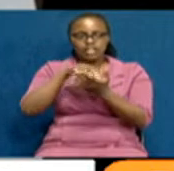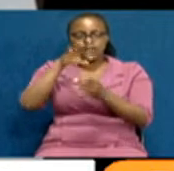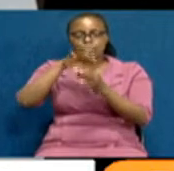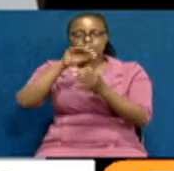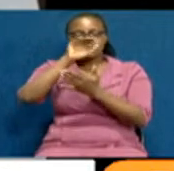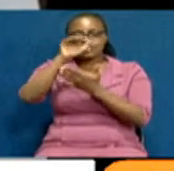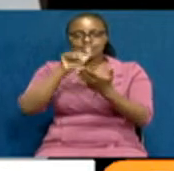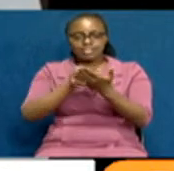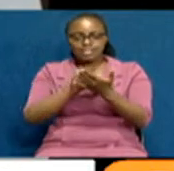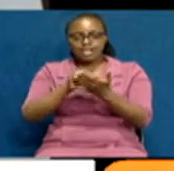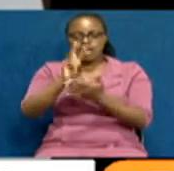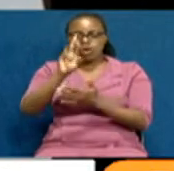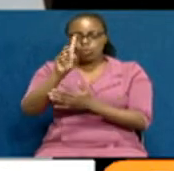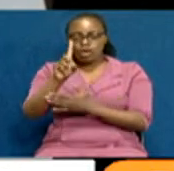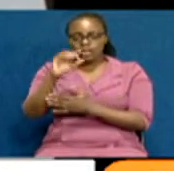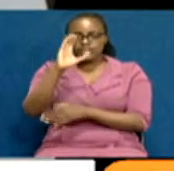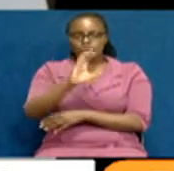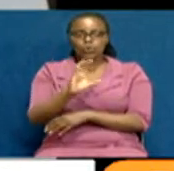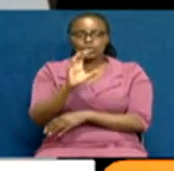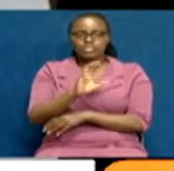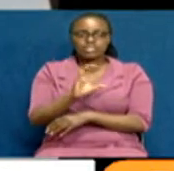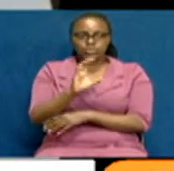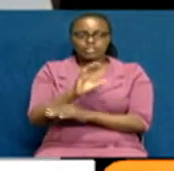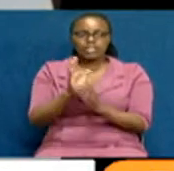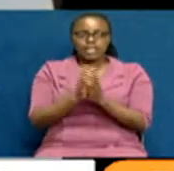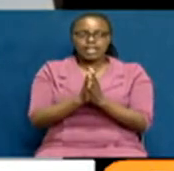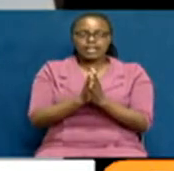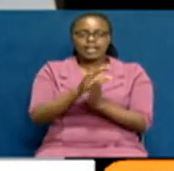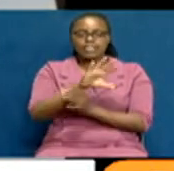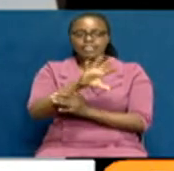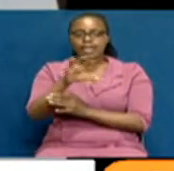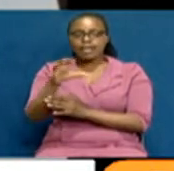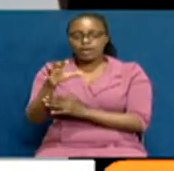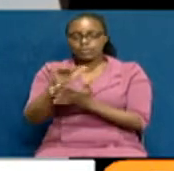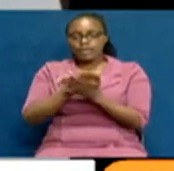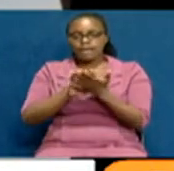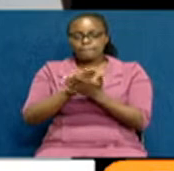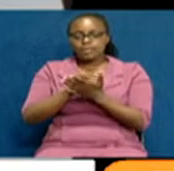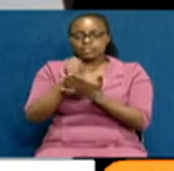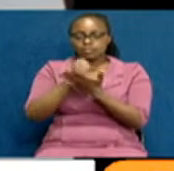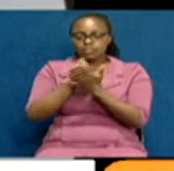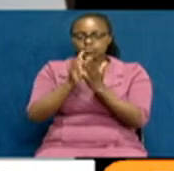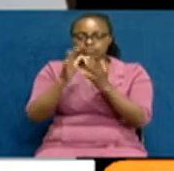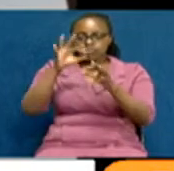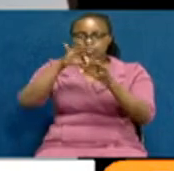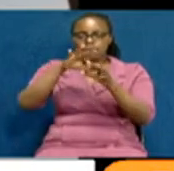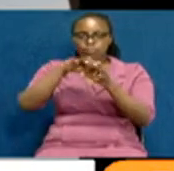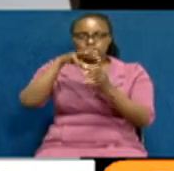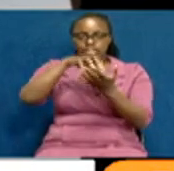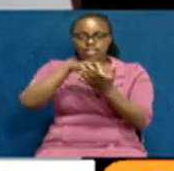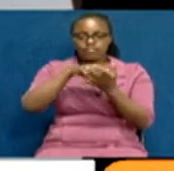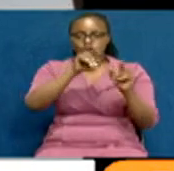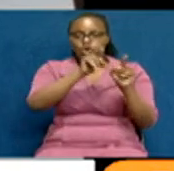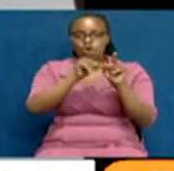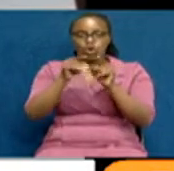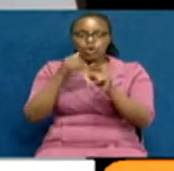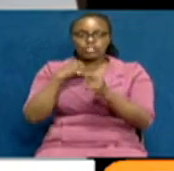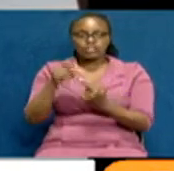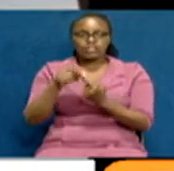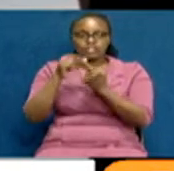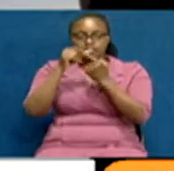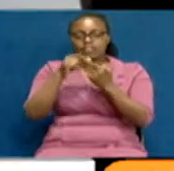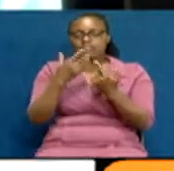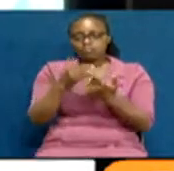center, ward, constituency, and county based on the gazetted polling stations. They also have a unique